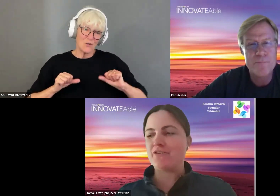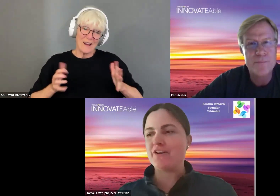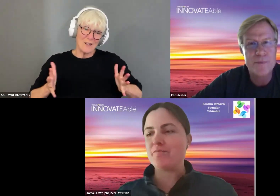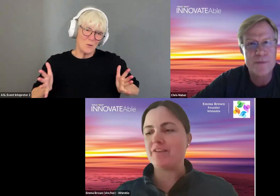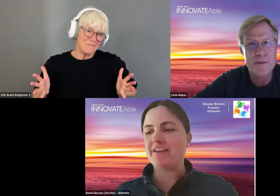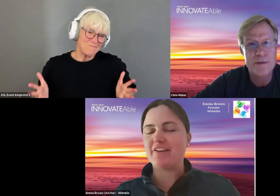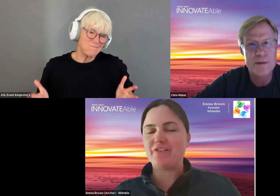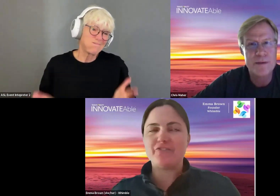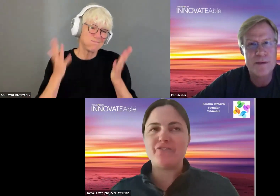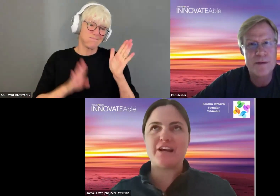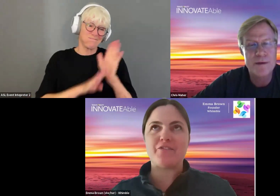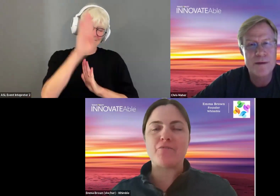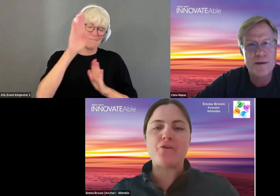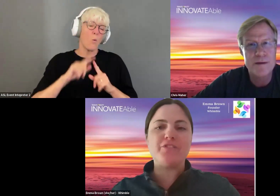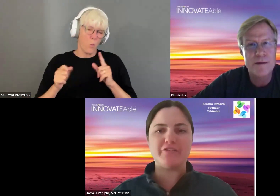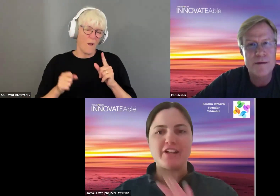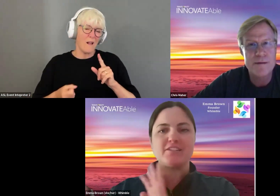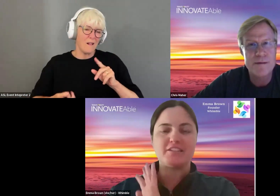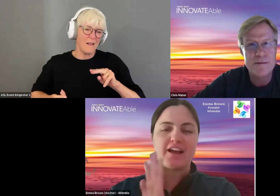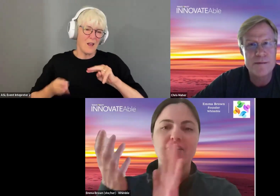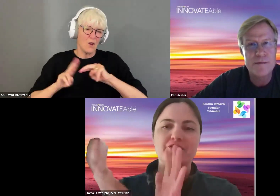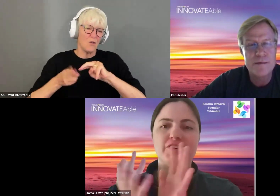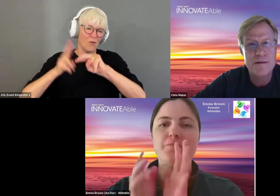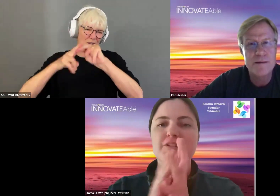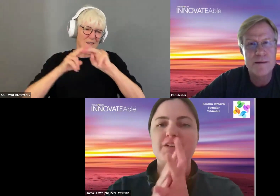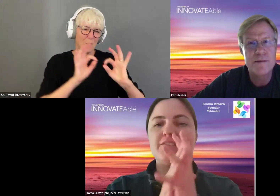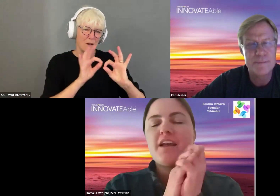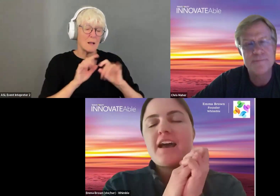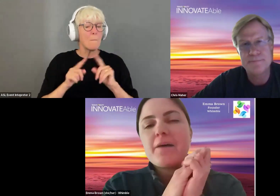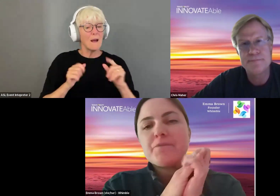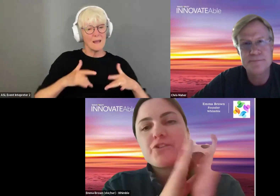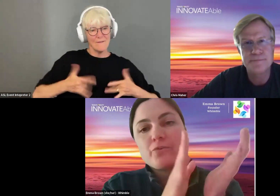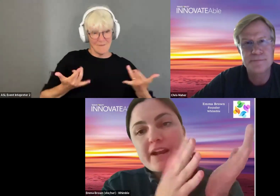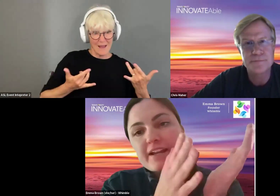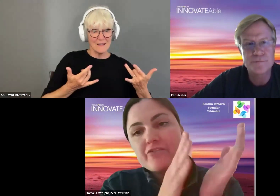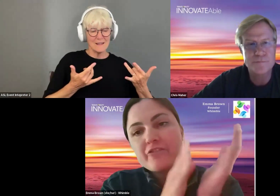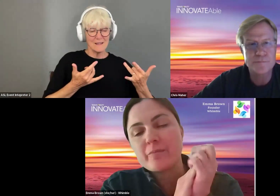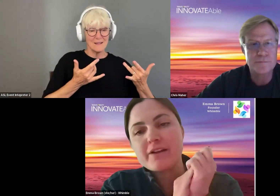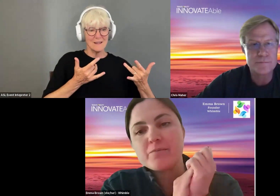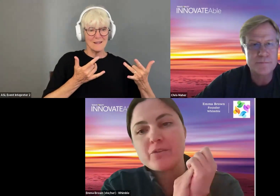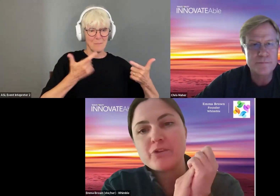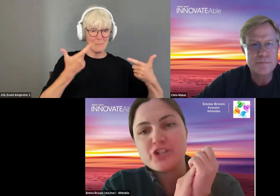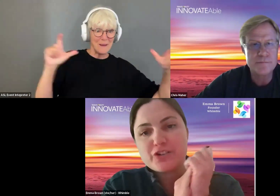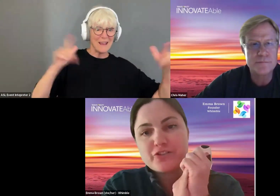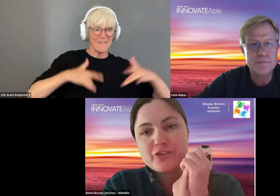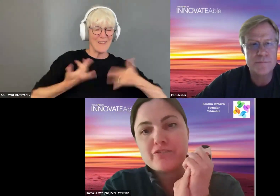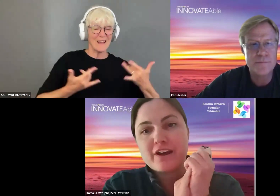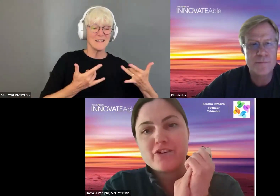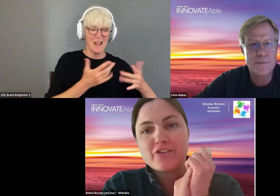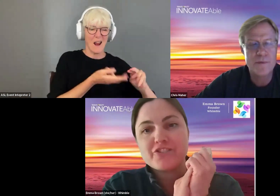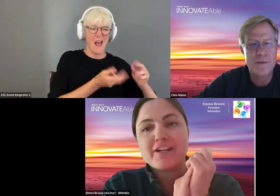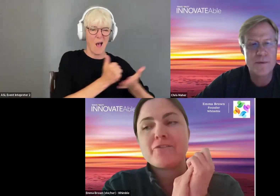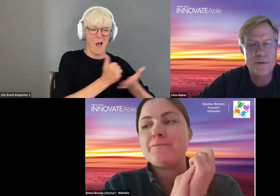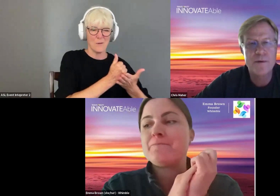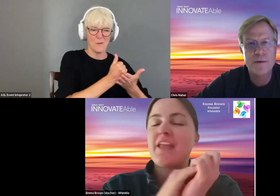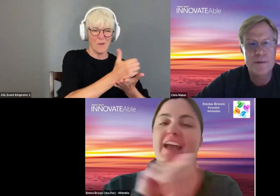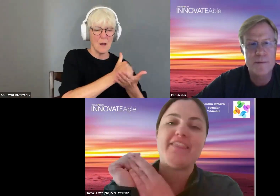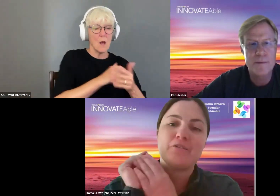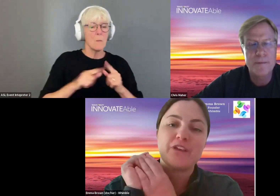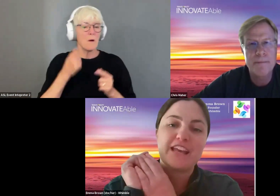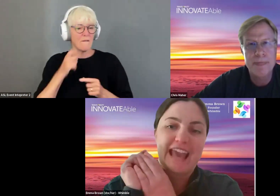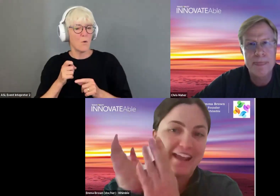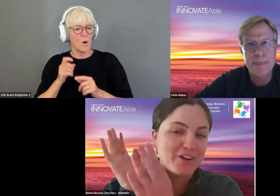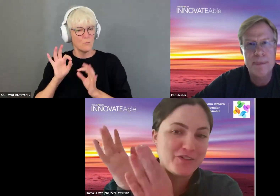um, going to build that out down the road. The event side also helps us. Um, so right now from a price point, we charge $35 an hour,